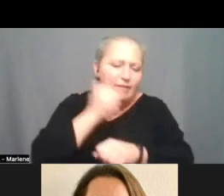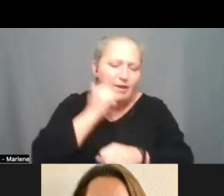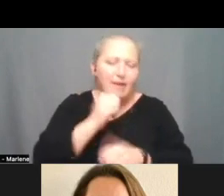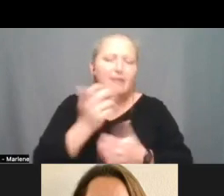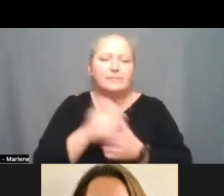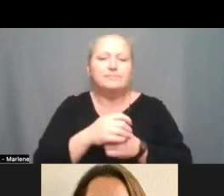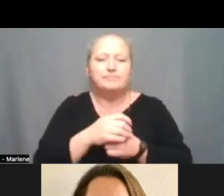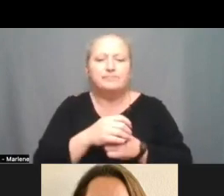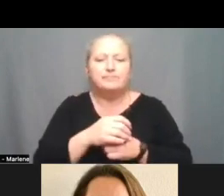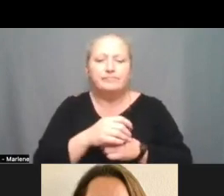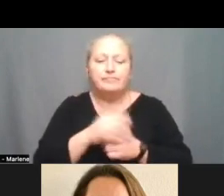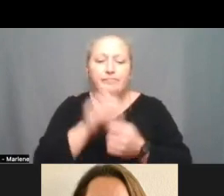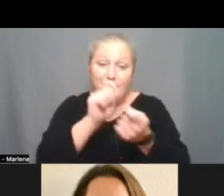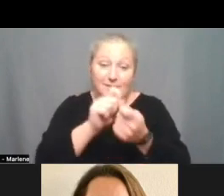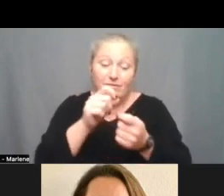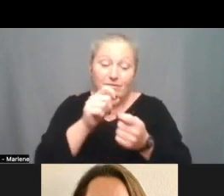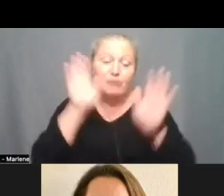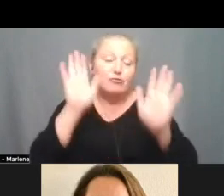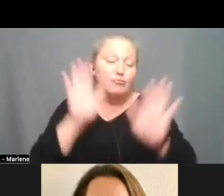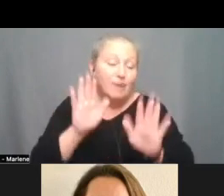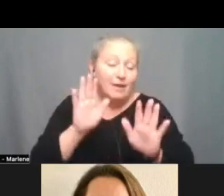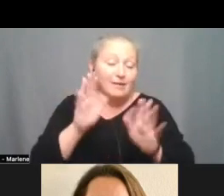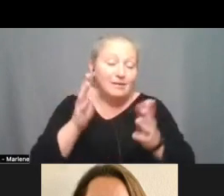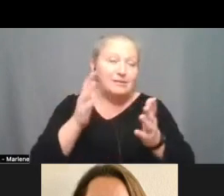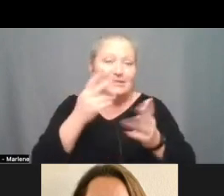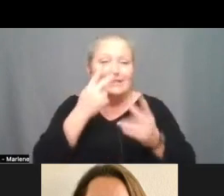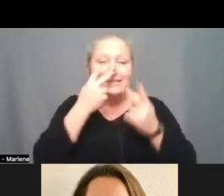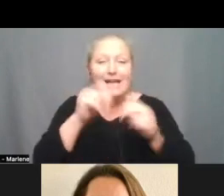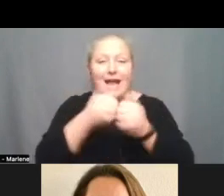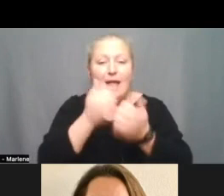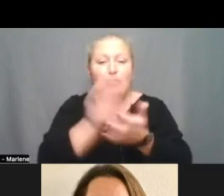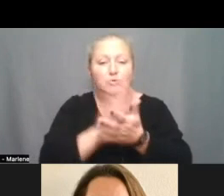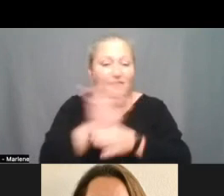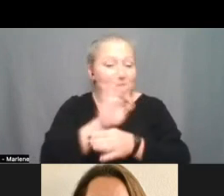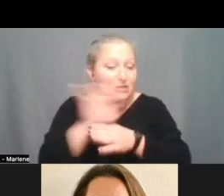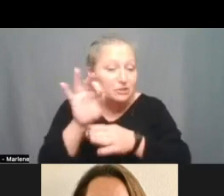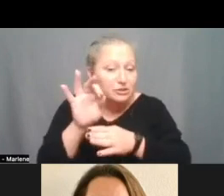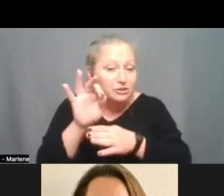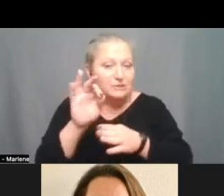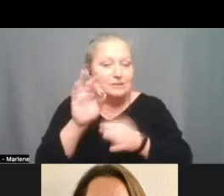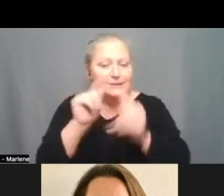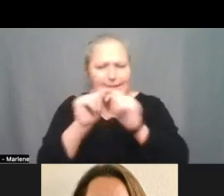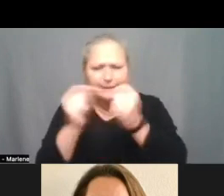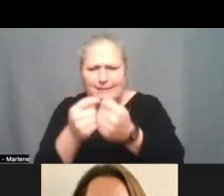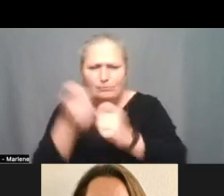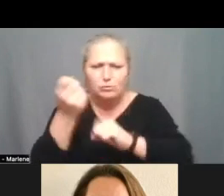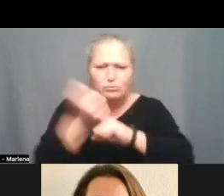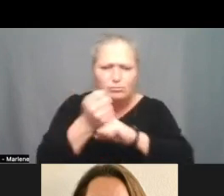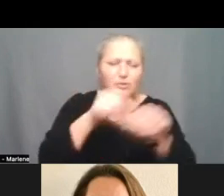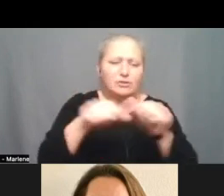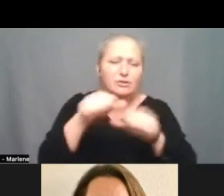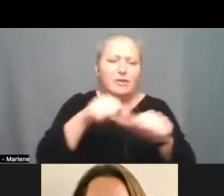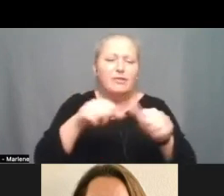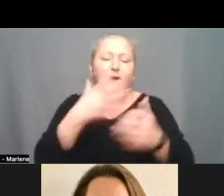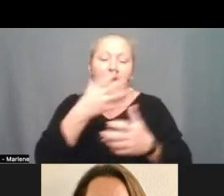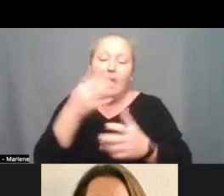It's particularly great to be able to see how these schools function as teams that support each other. I do want to